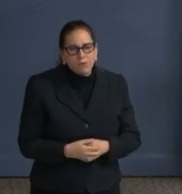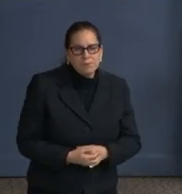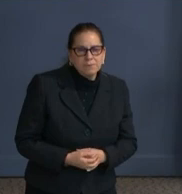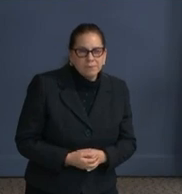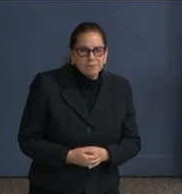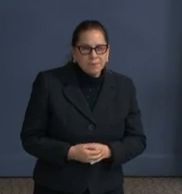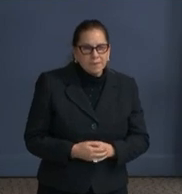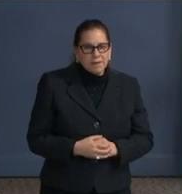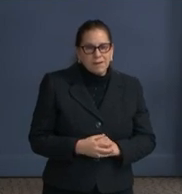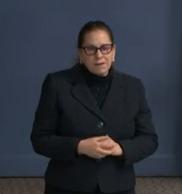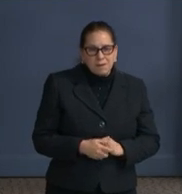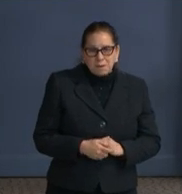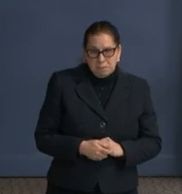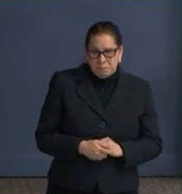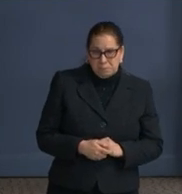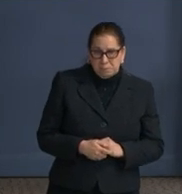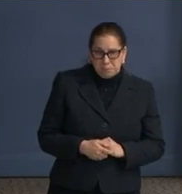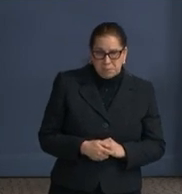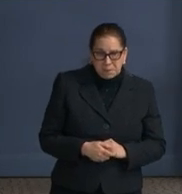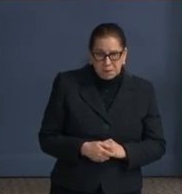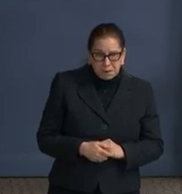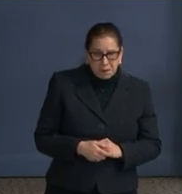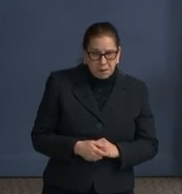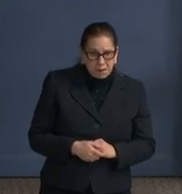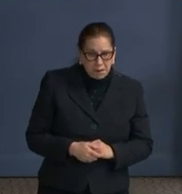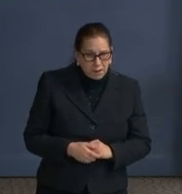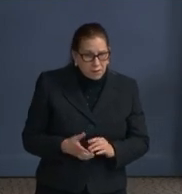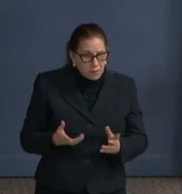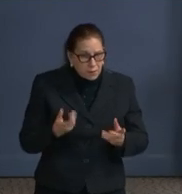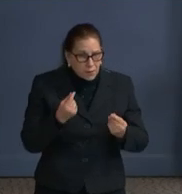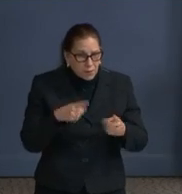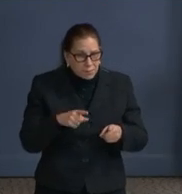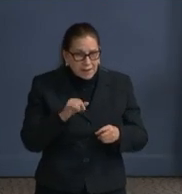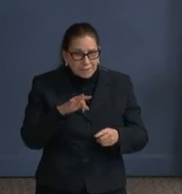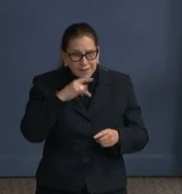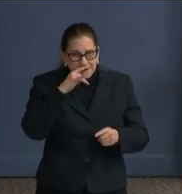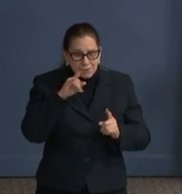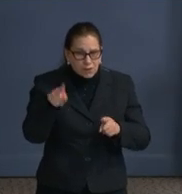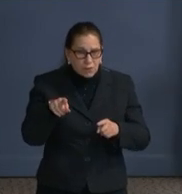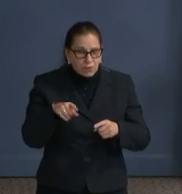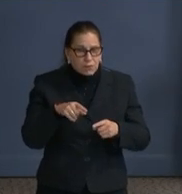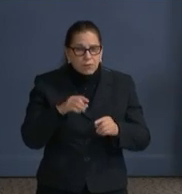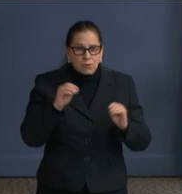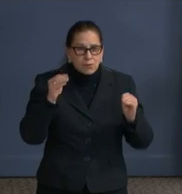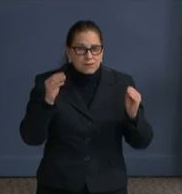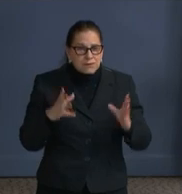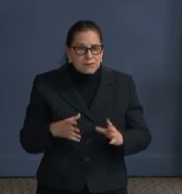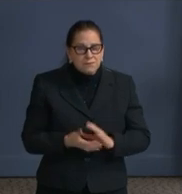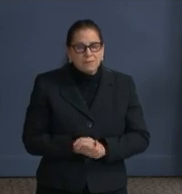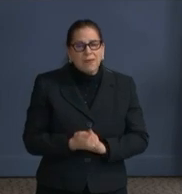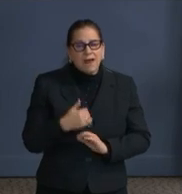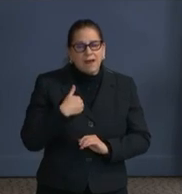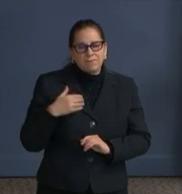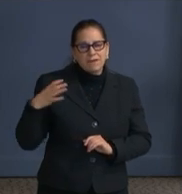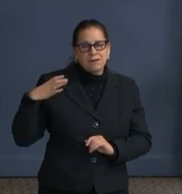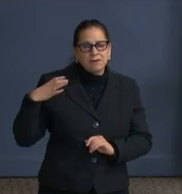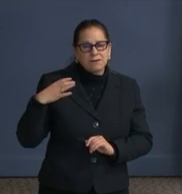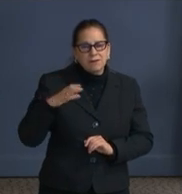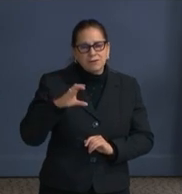building and you have kids go to the building. Yes. And I'm happy to have Chancellor Farabee talk to you in some detail about that.